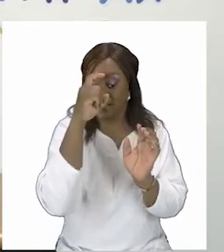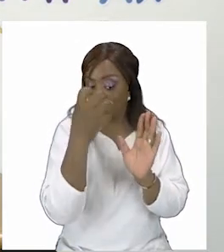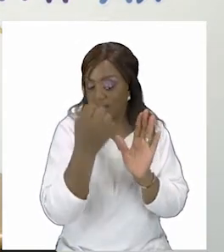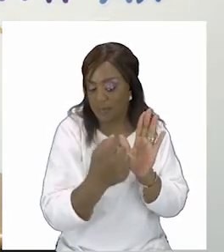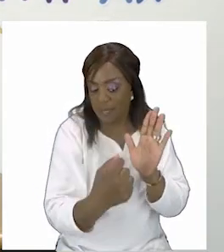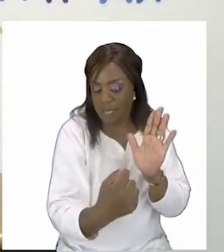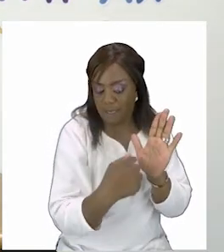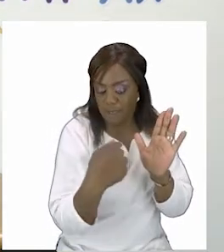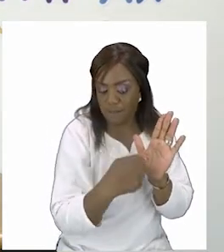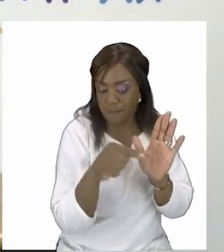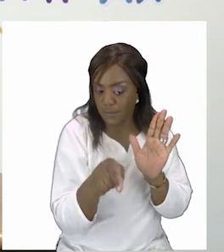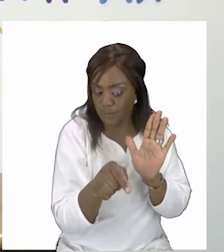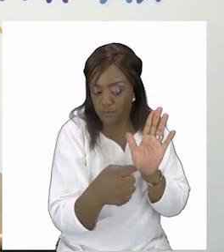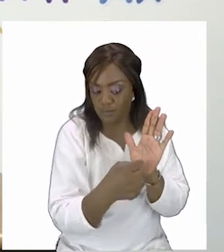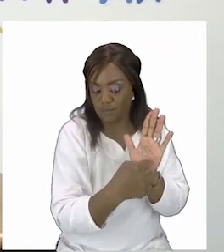your sister is here